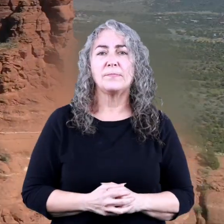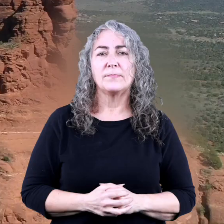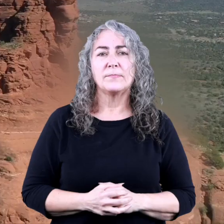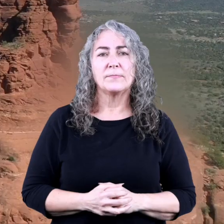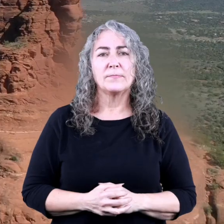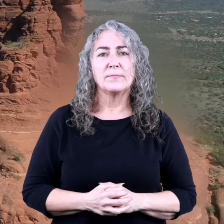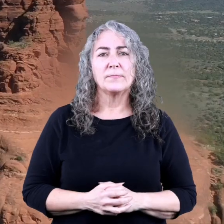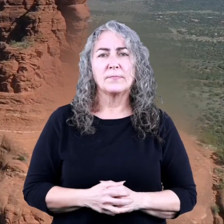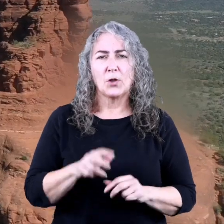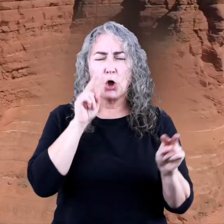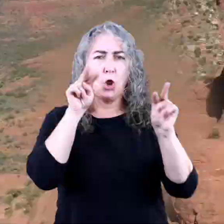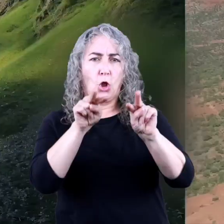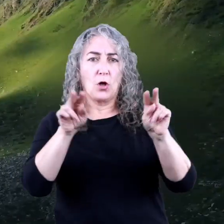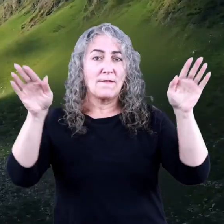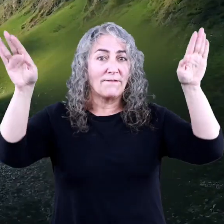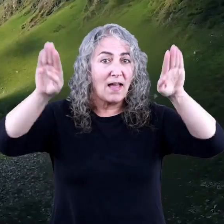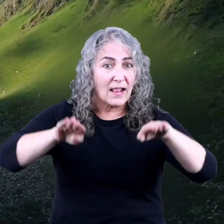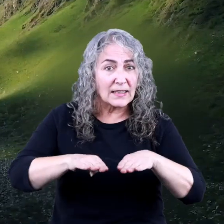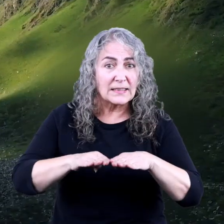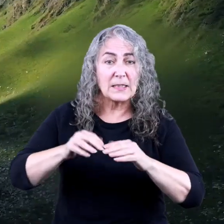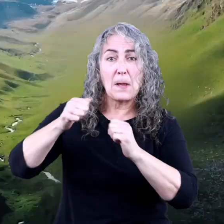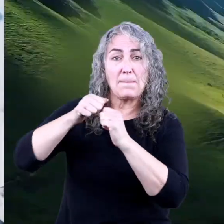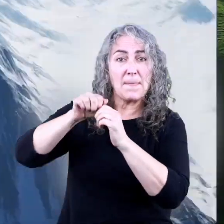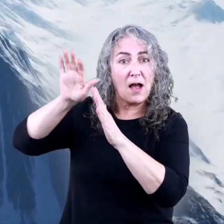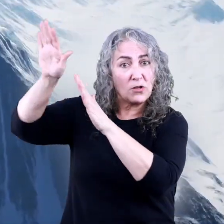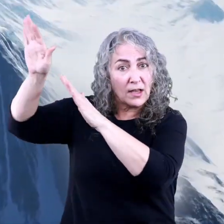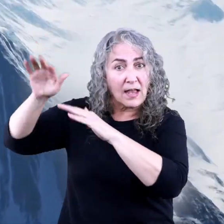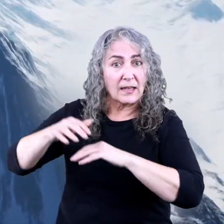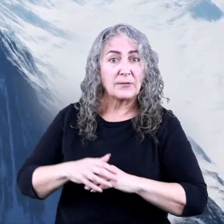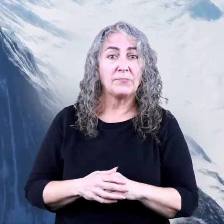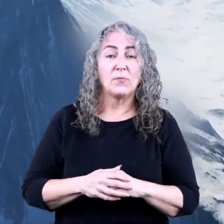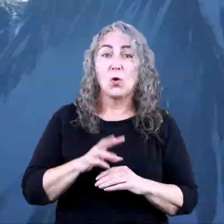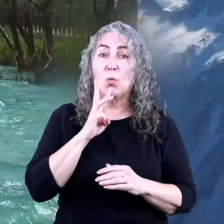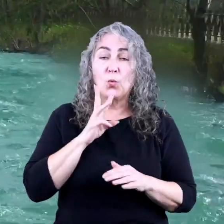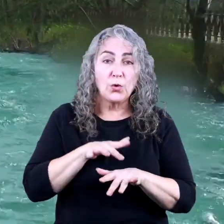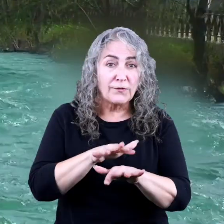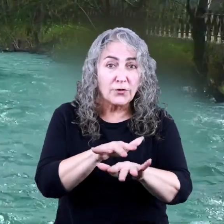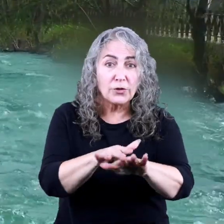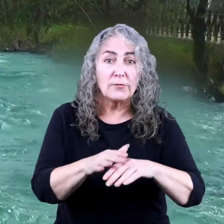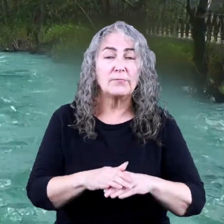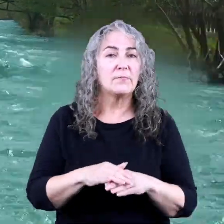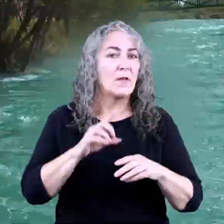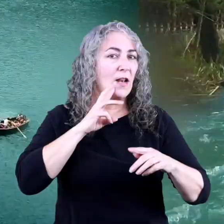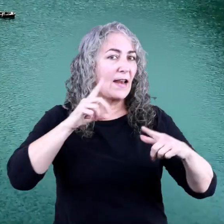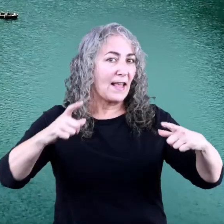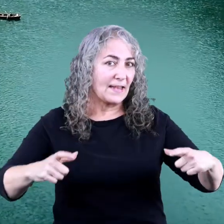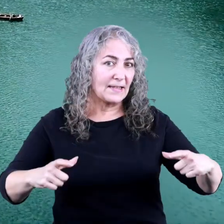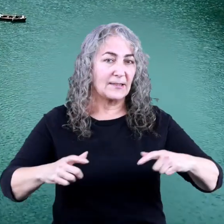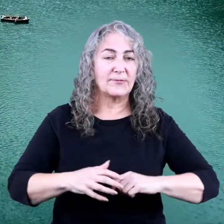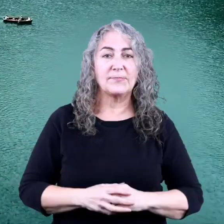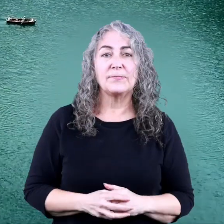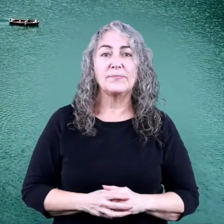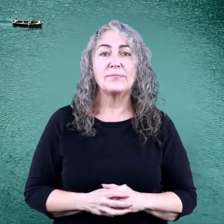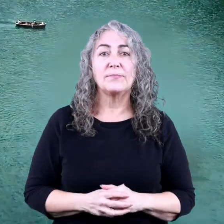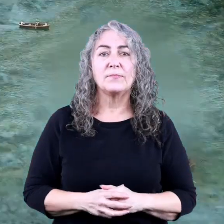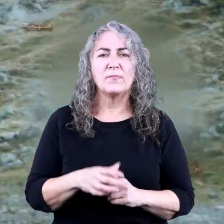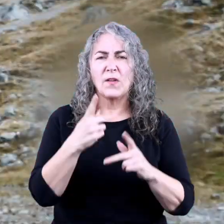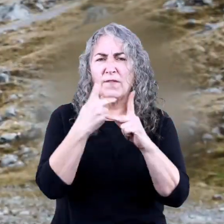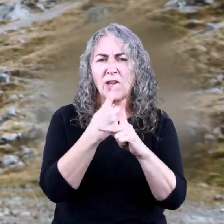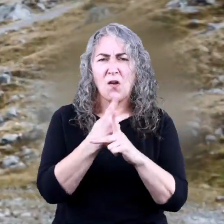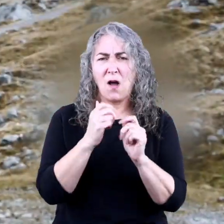time. They look at valleys, mountains, rivers, and lakes,